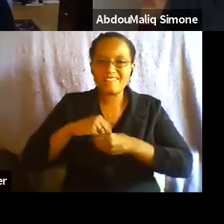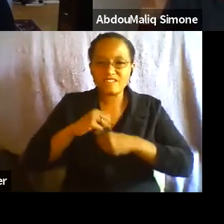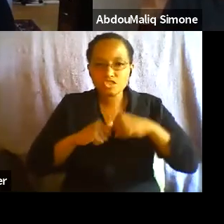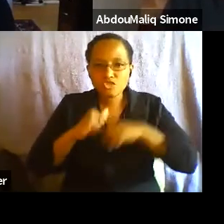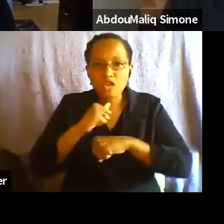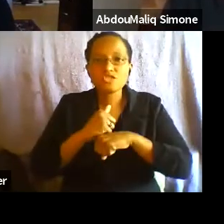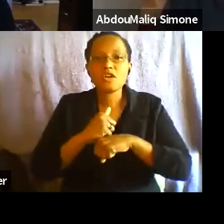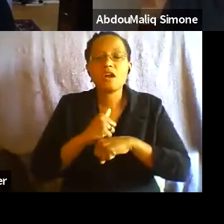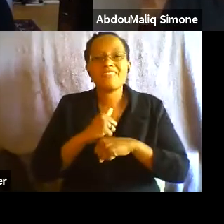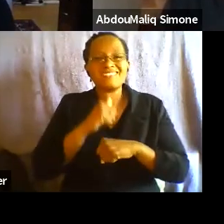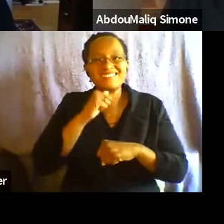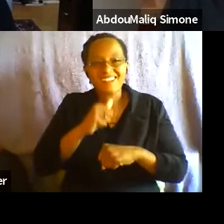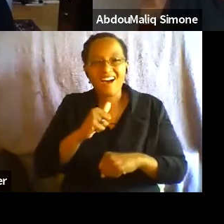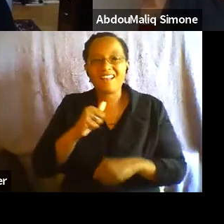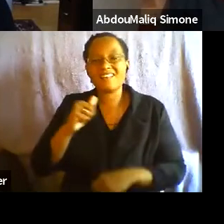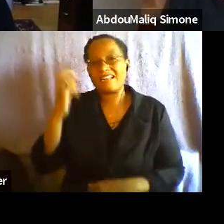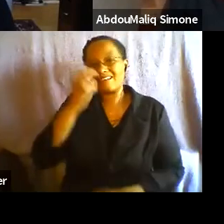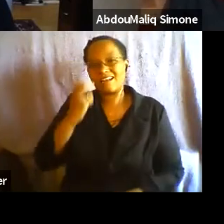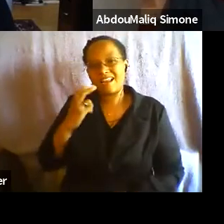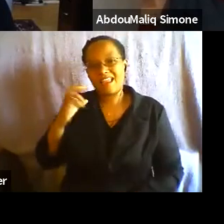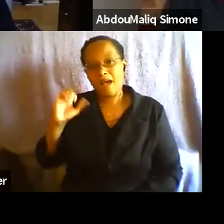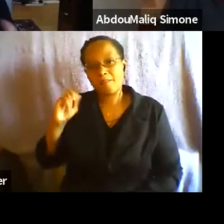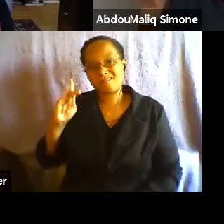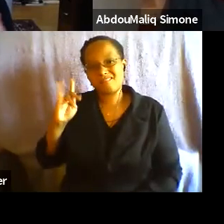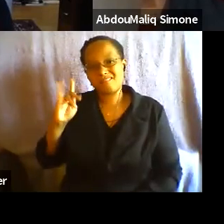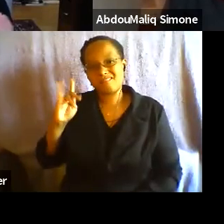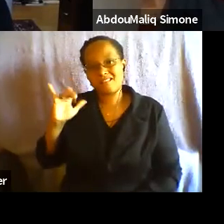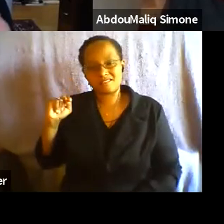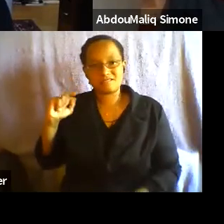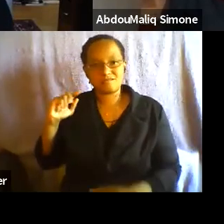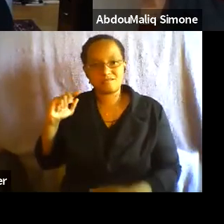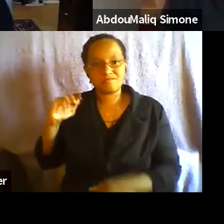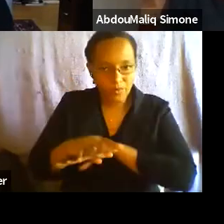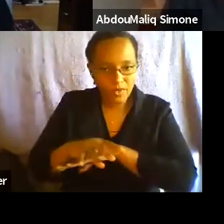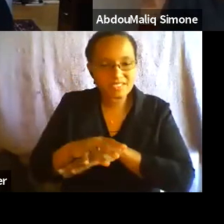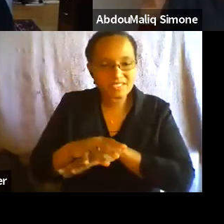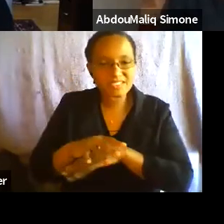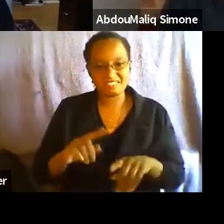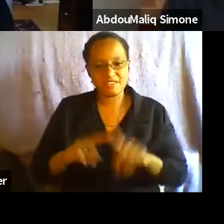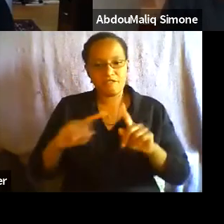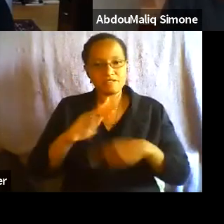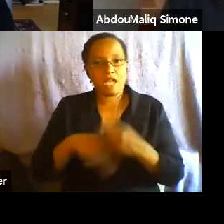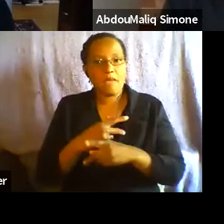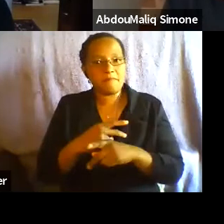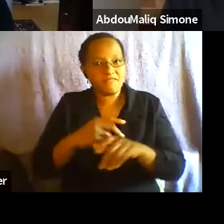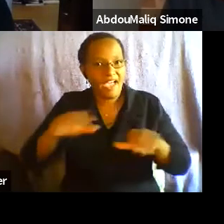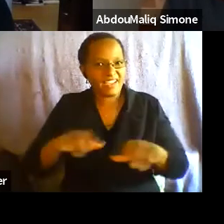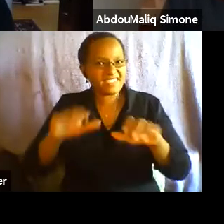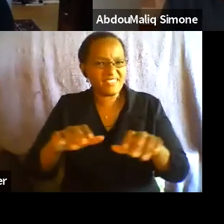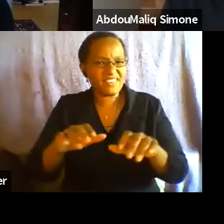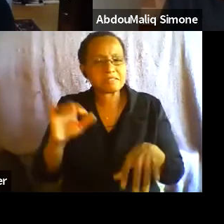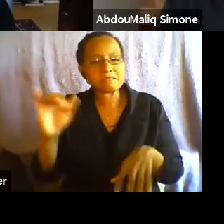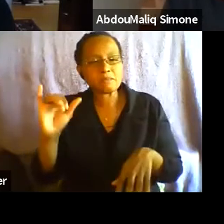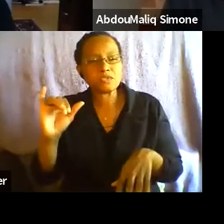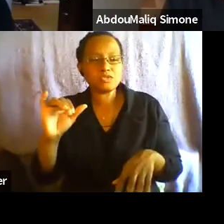the kinds of hives of activity that Malik is talking about,